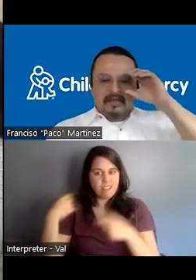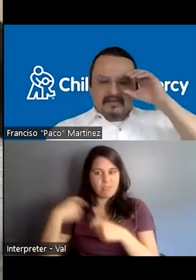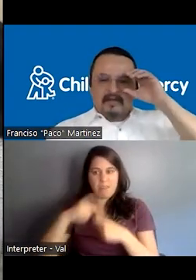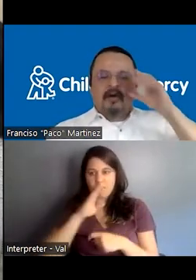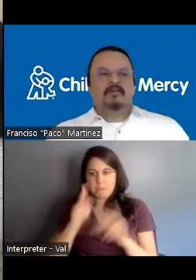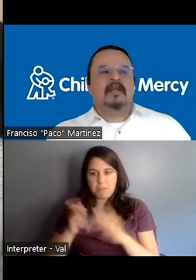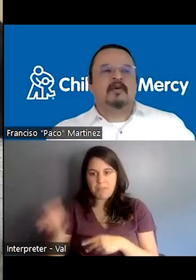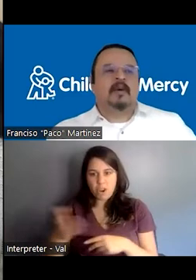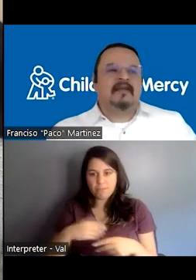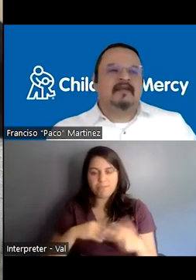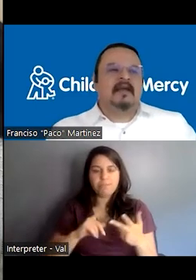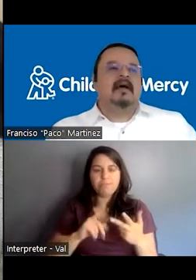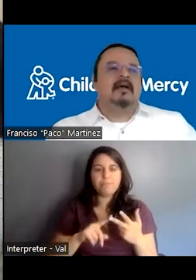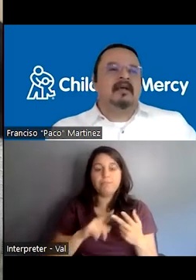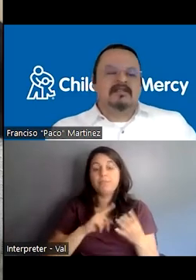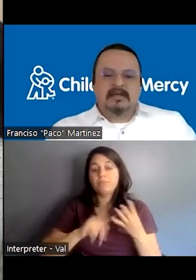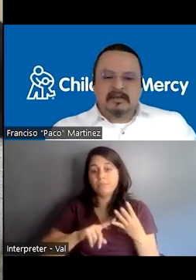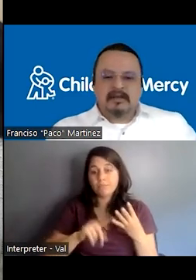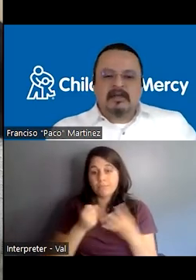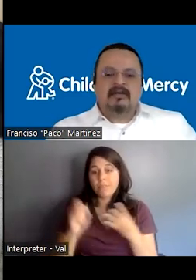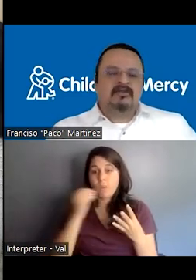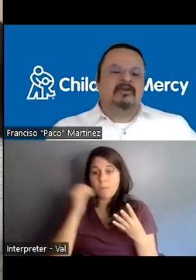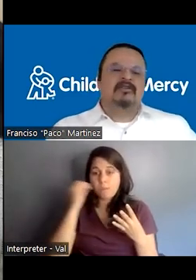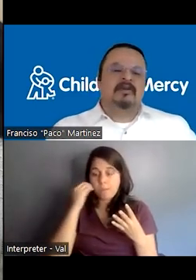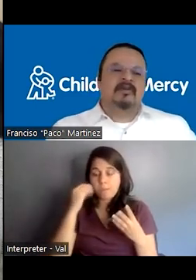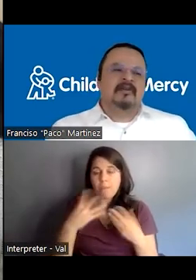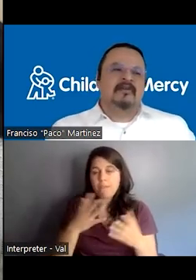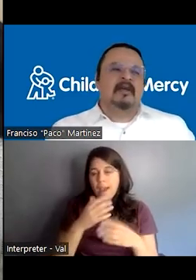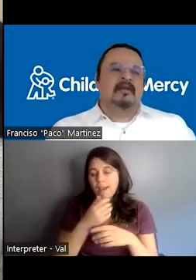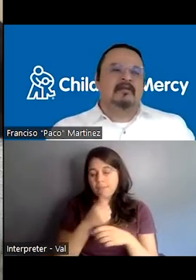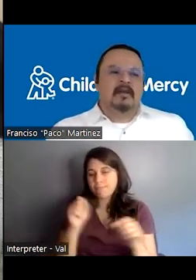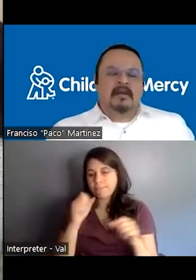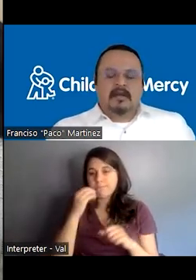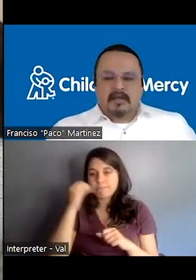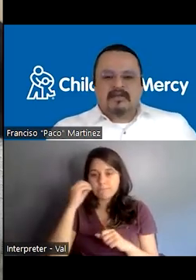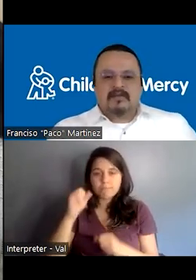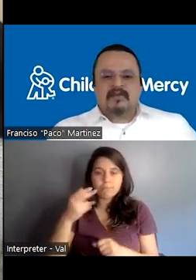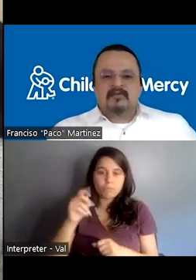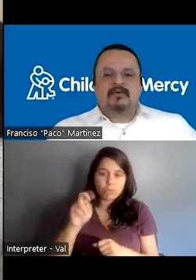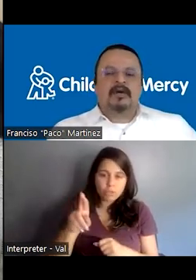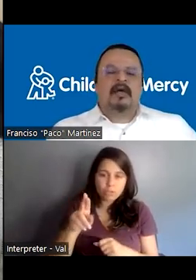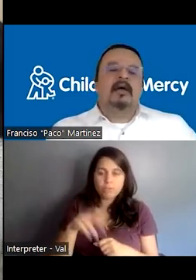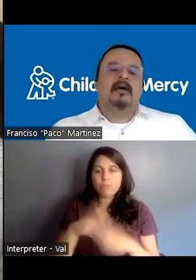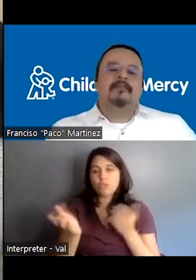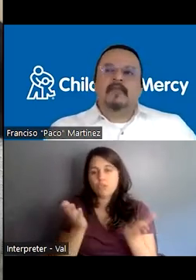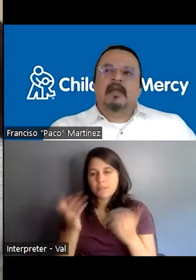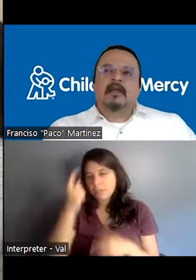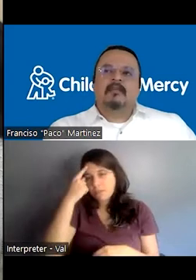safe home that provides shelter and also services services for